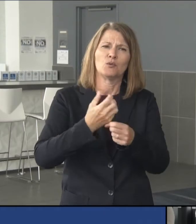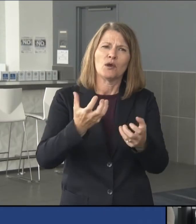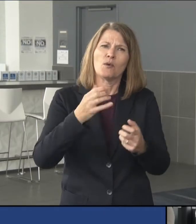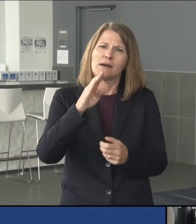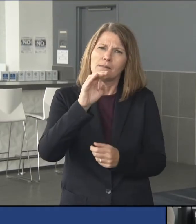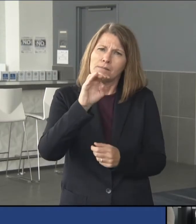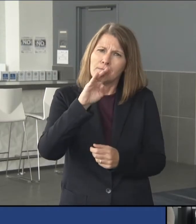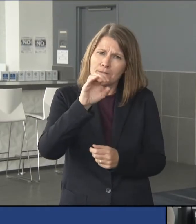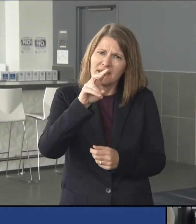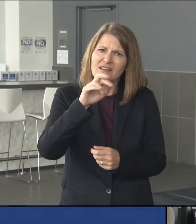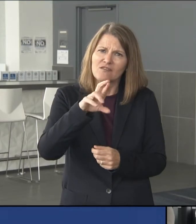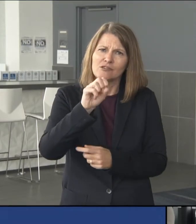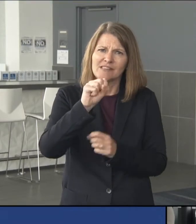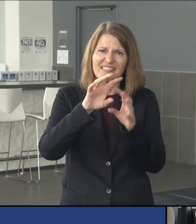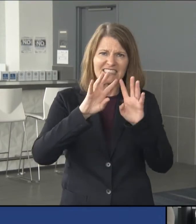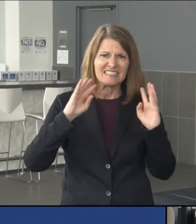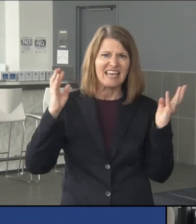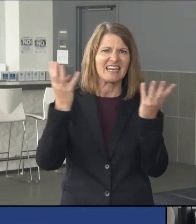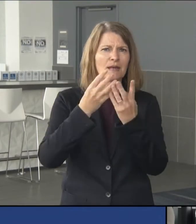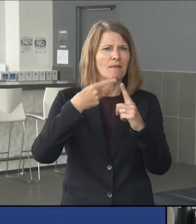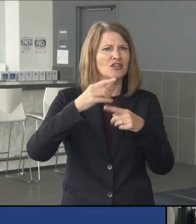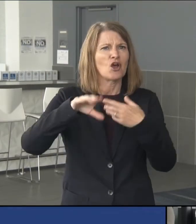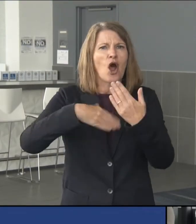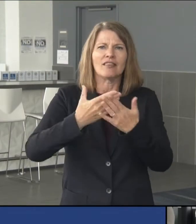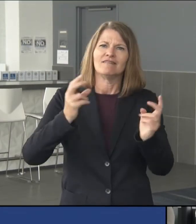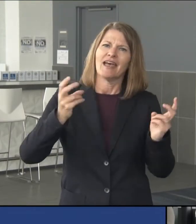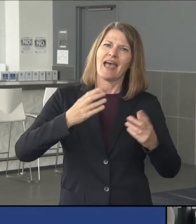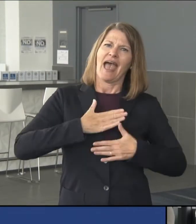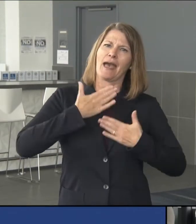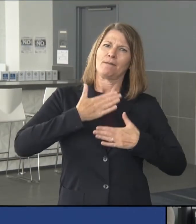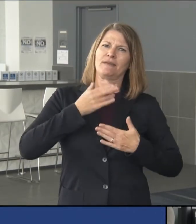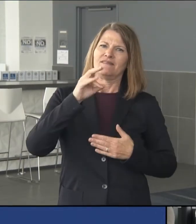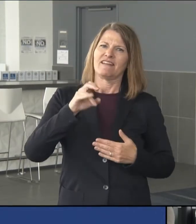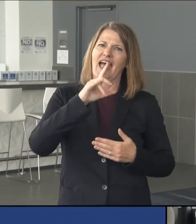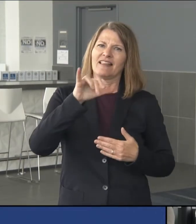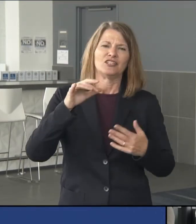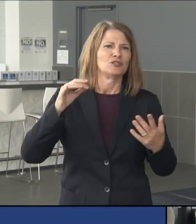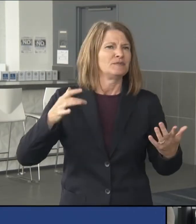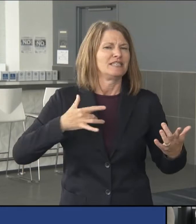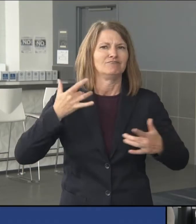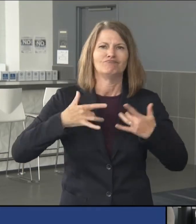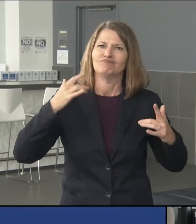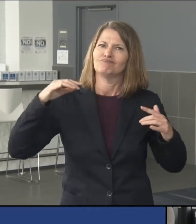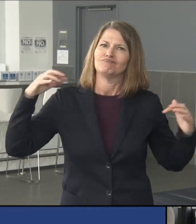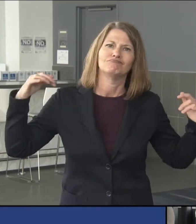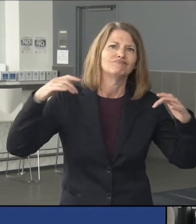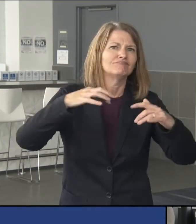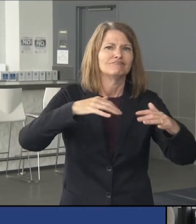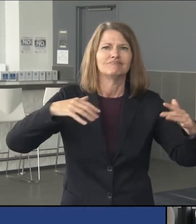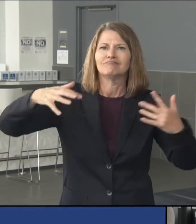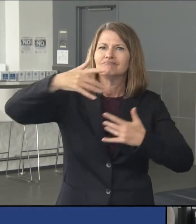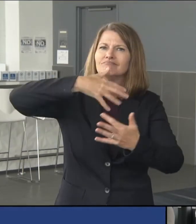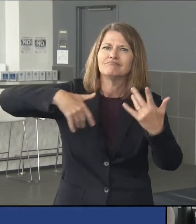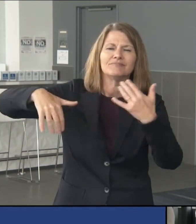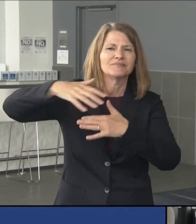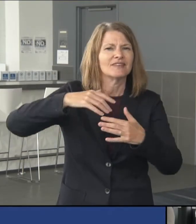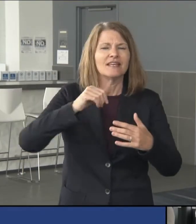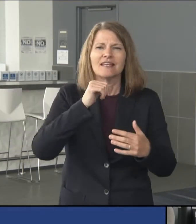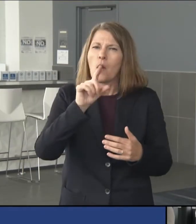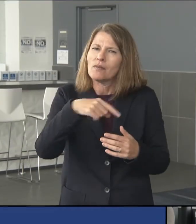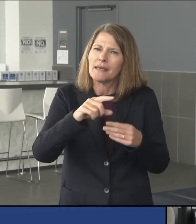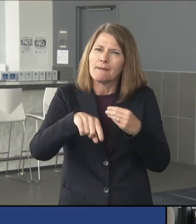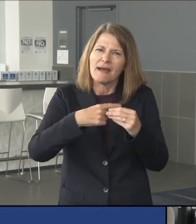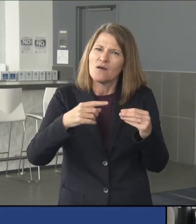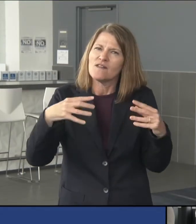Valley rocking. This is not just about Penn State football. This is about the Commonwealth of Pennsylvania.